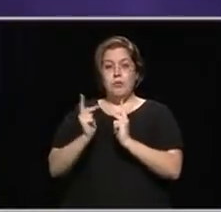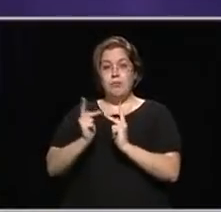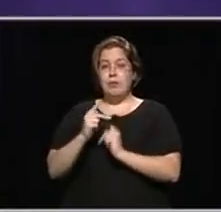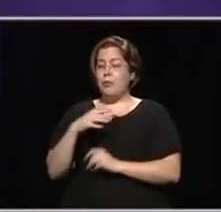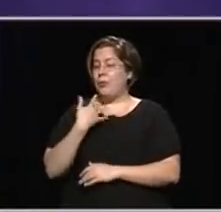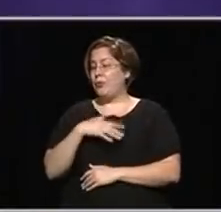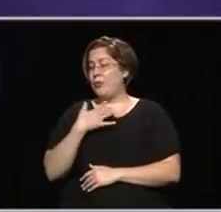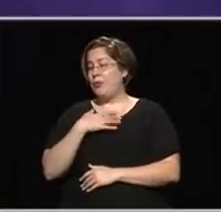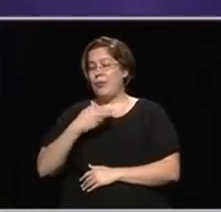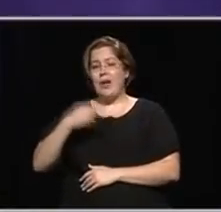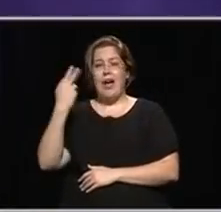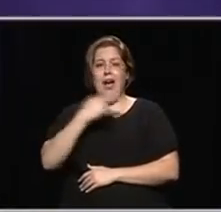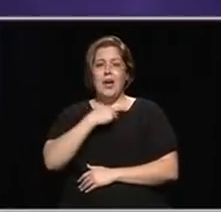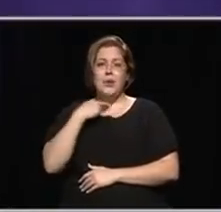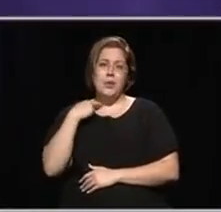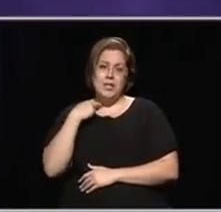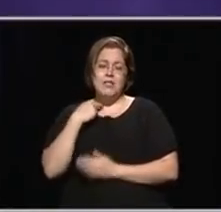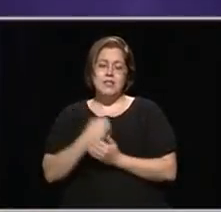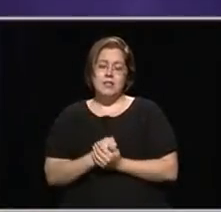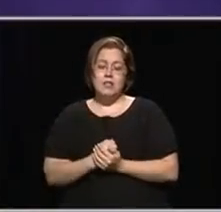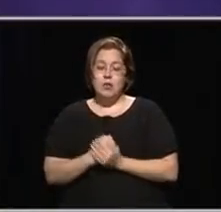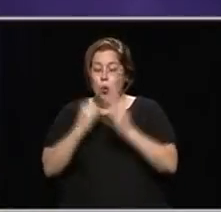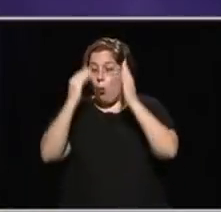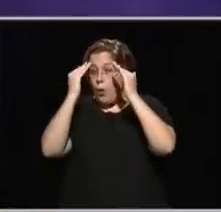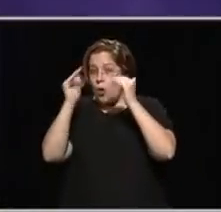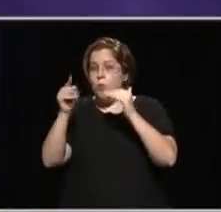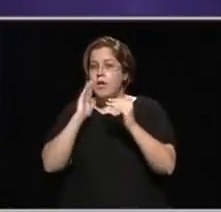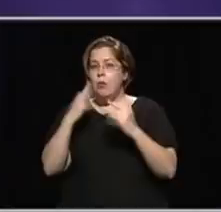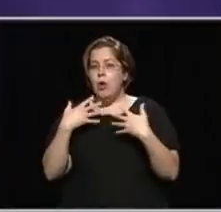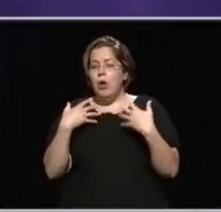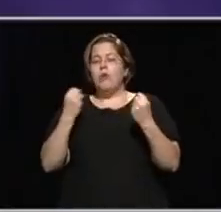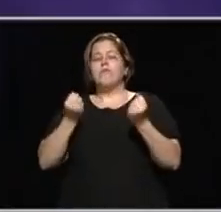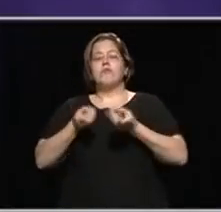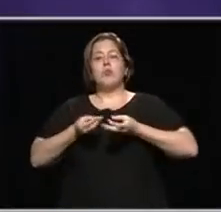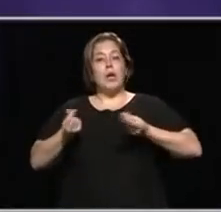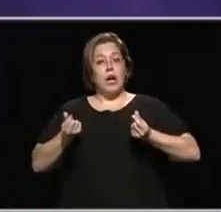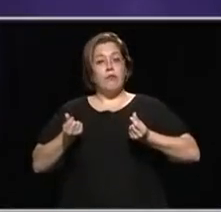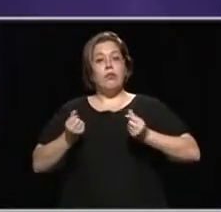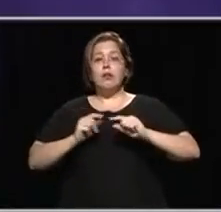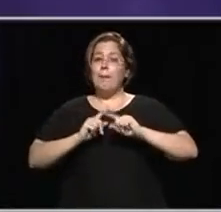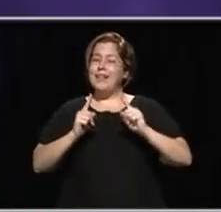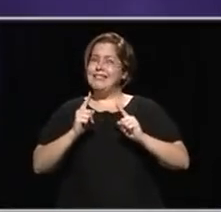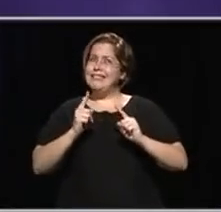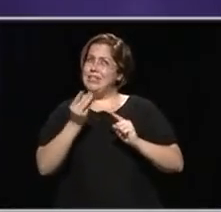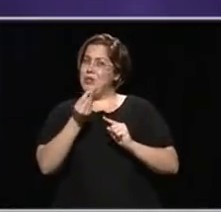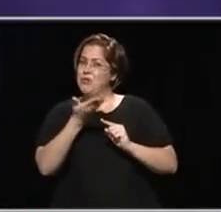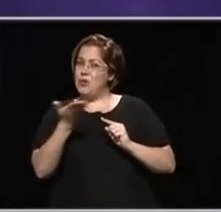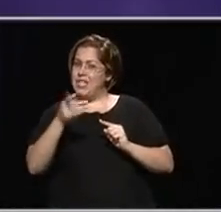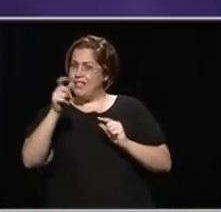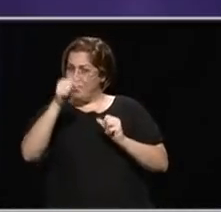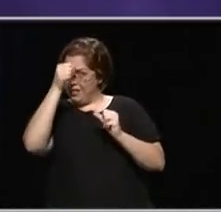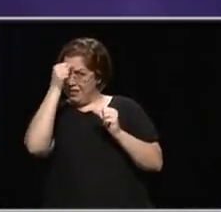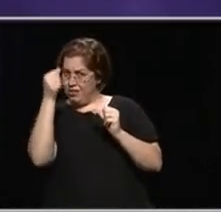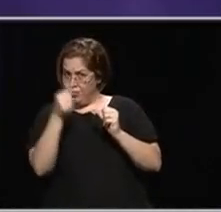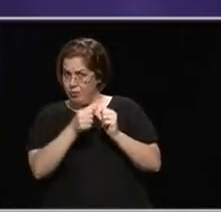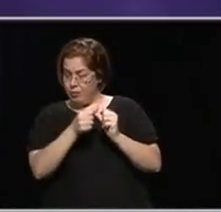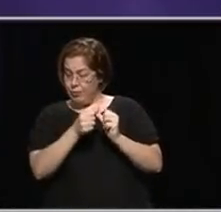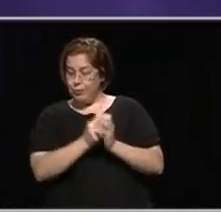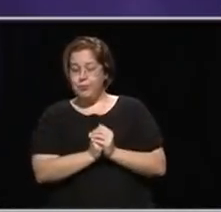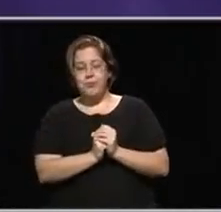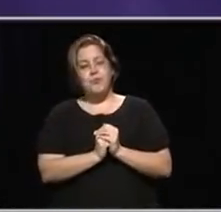much at risk. And we hope they're going to recover. But I think there's a couple things we need to remember now.